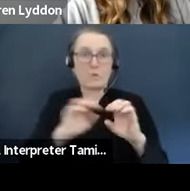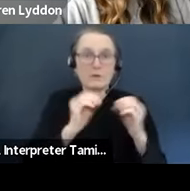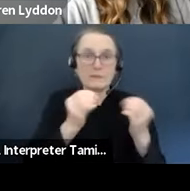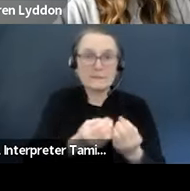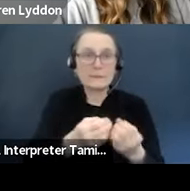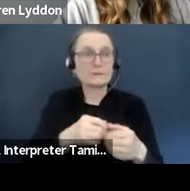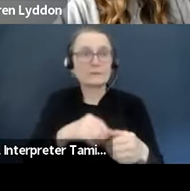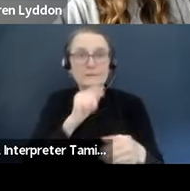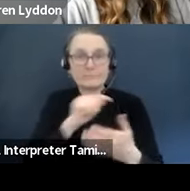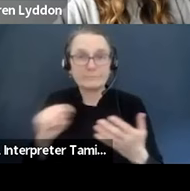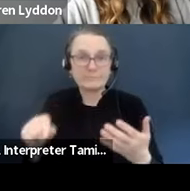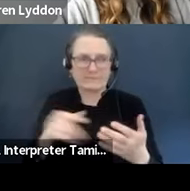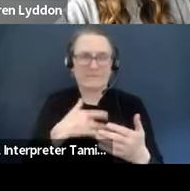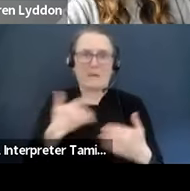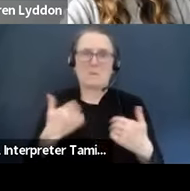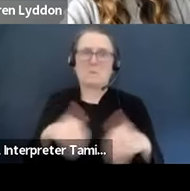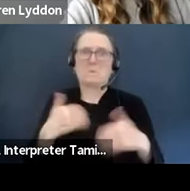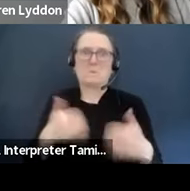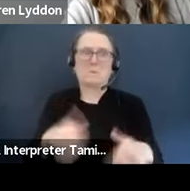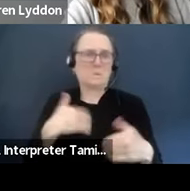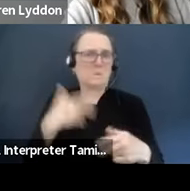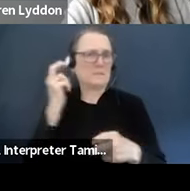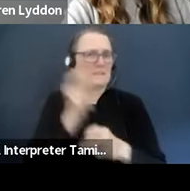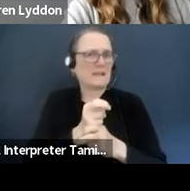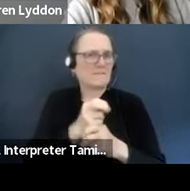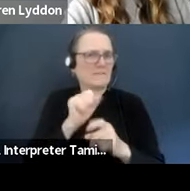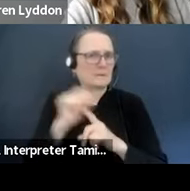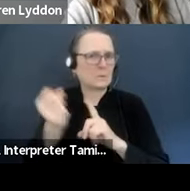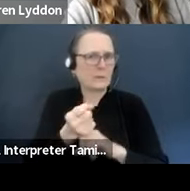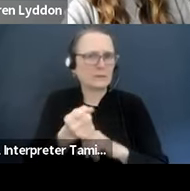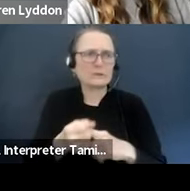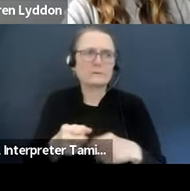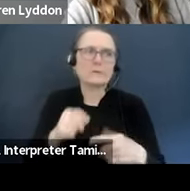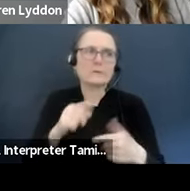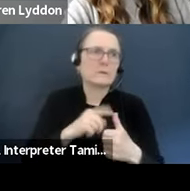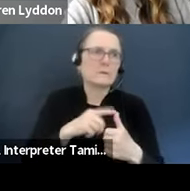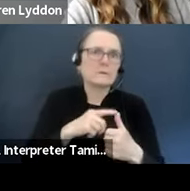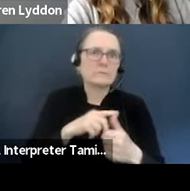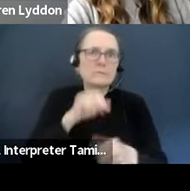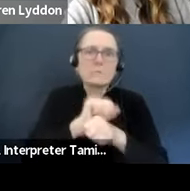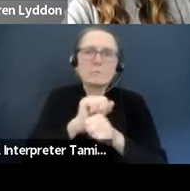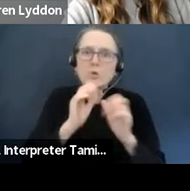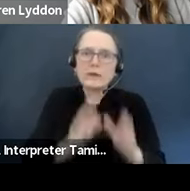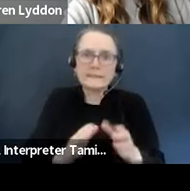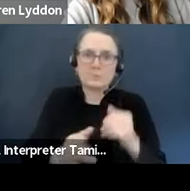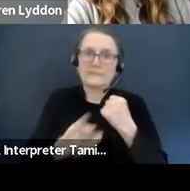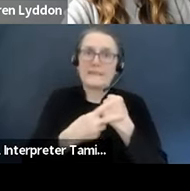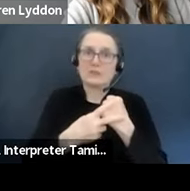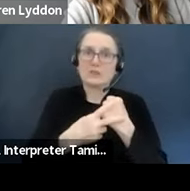whether it be around employee retention or responding to the many social